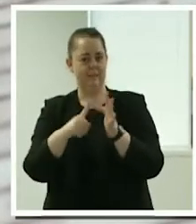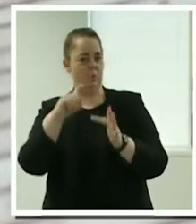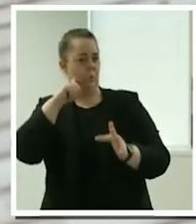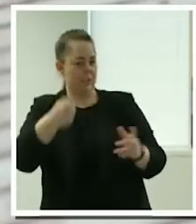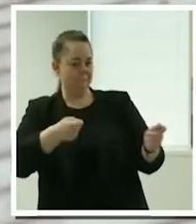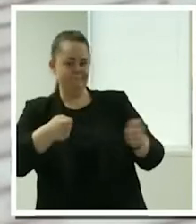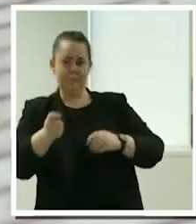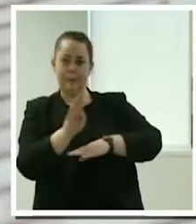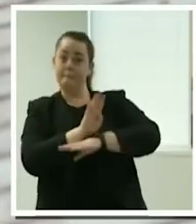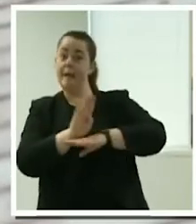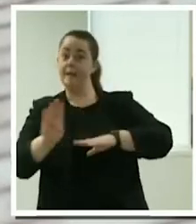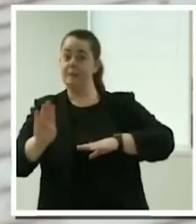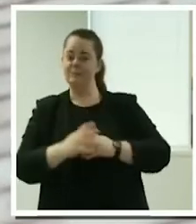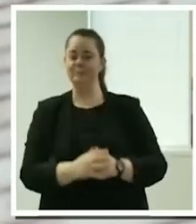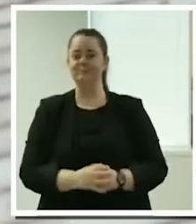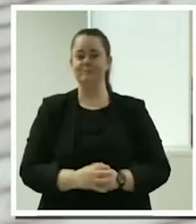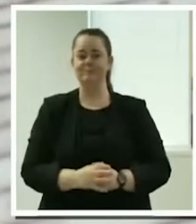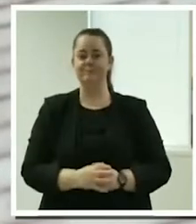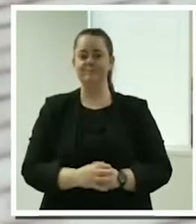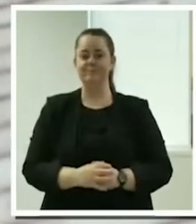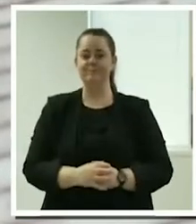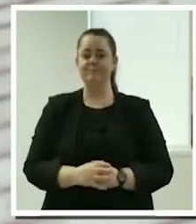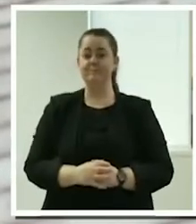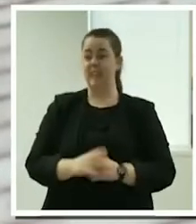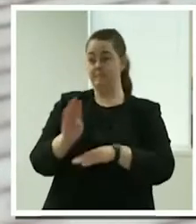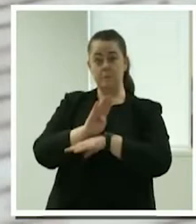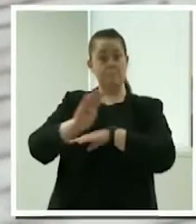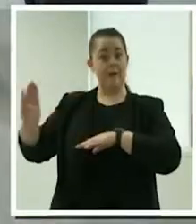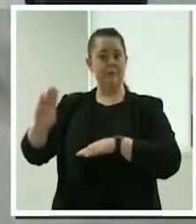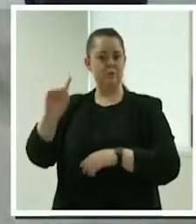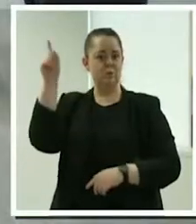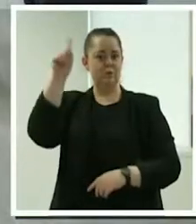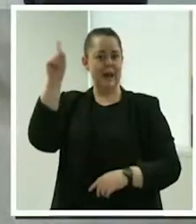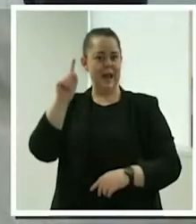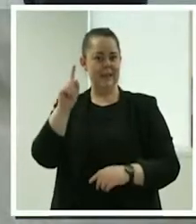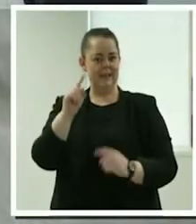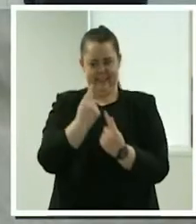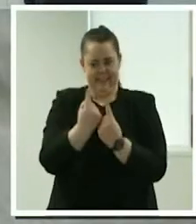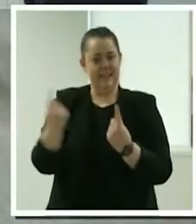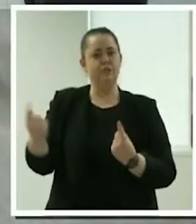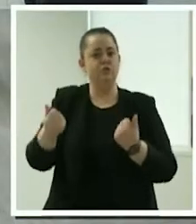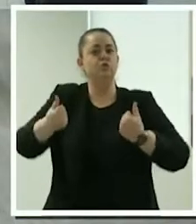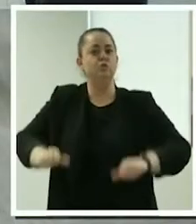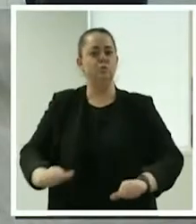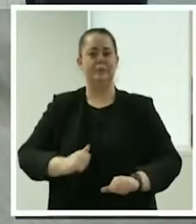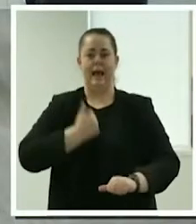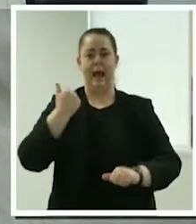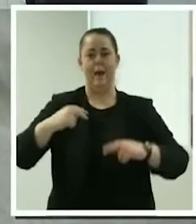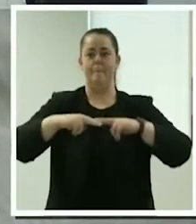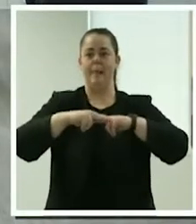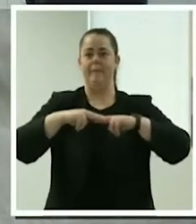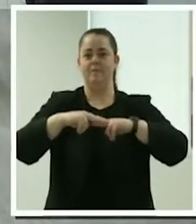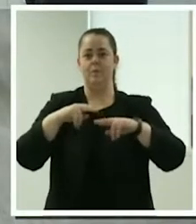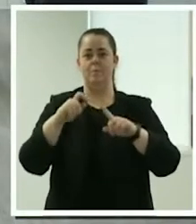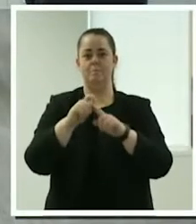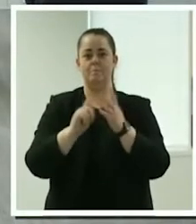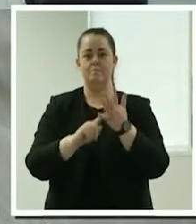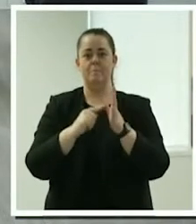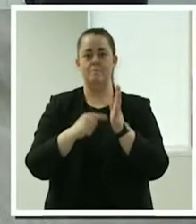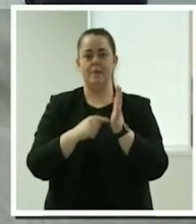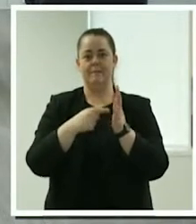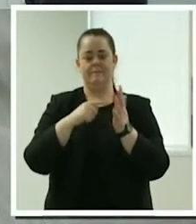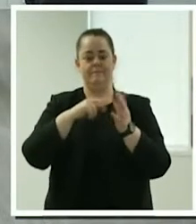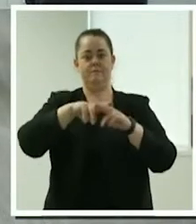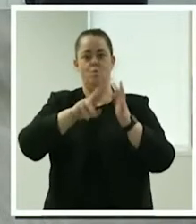I'd also like to welcome the panelists here today, each a successful support provider on the Mabel platform, starting with Suzanne DiGiorgio on